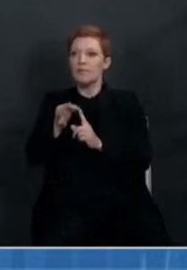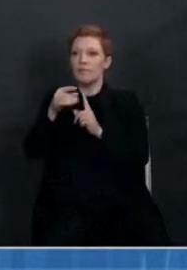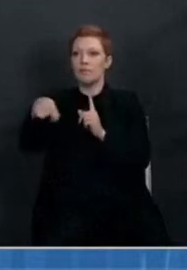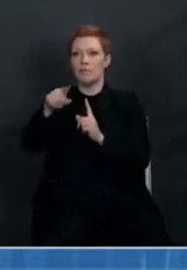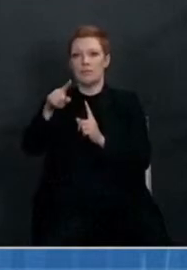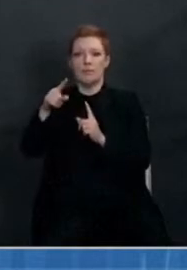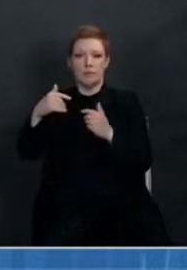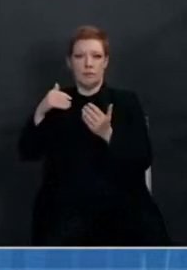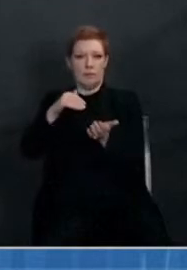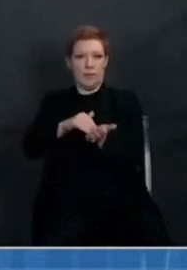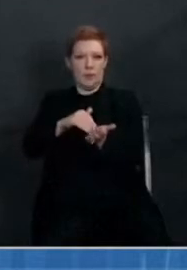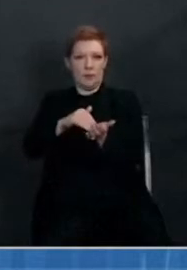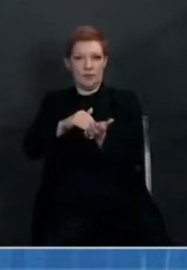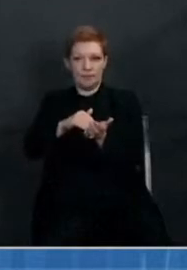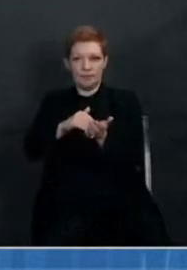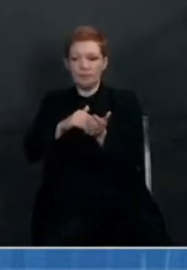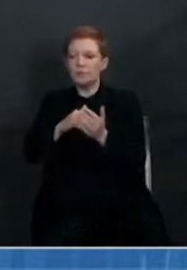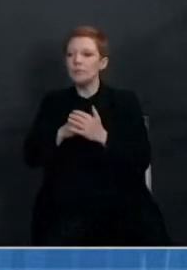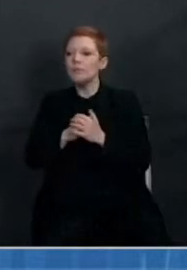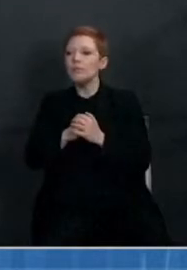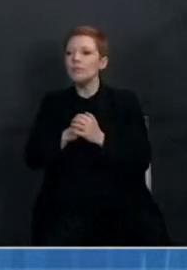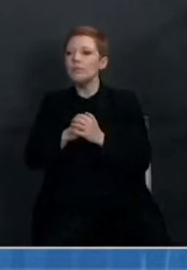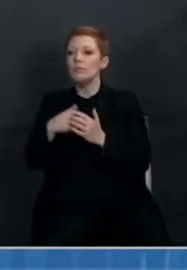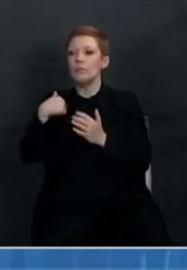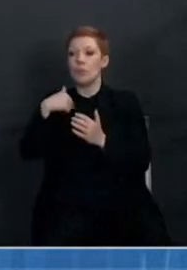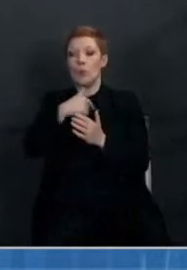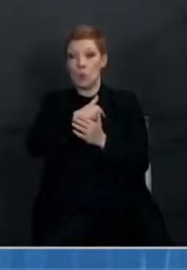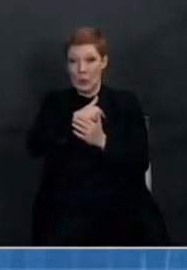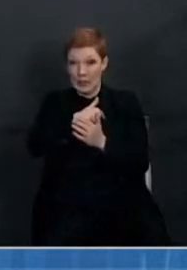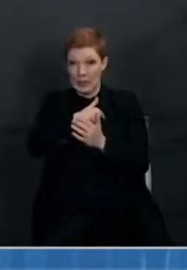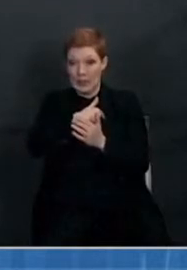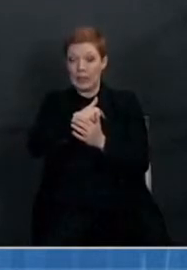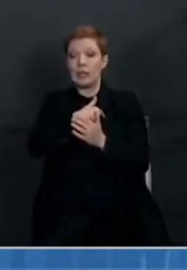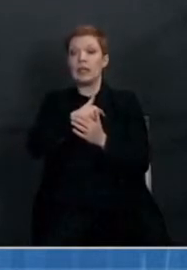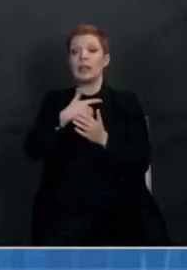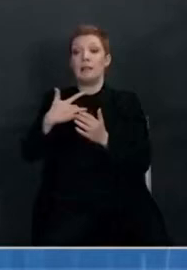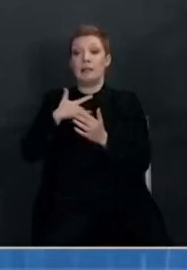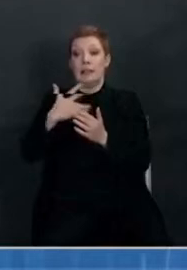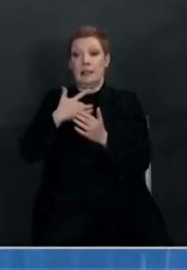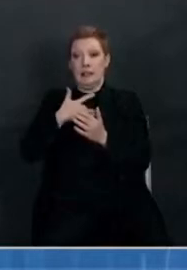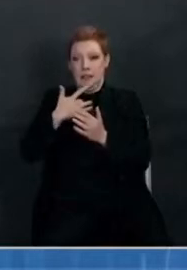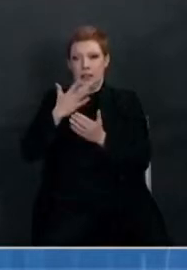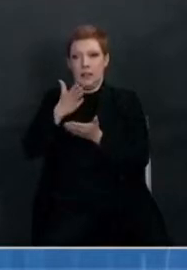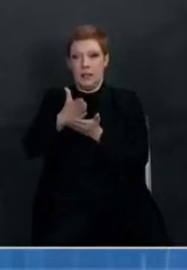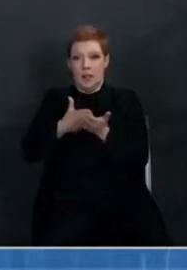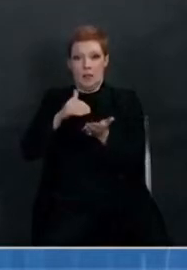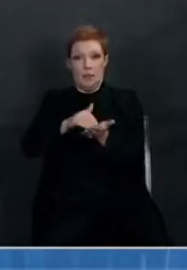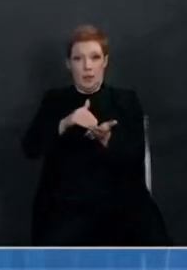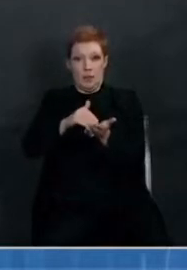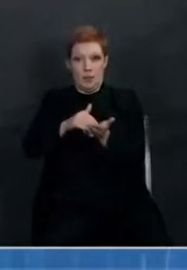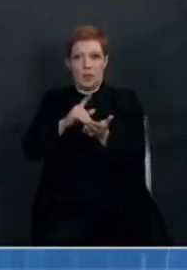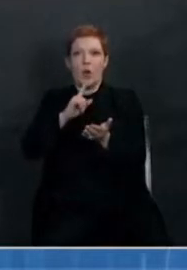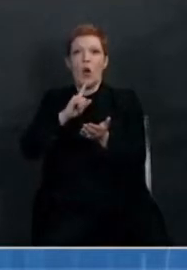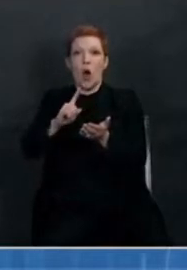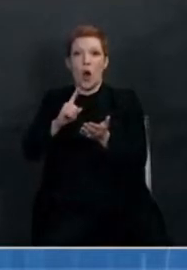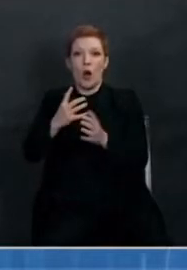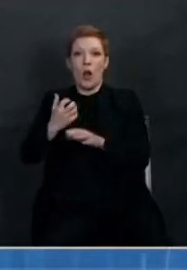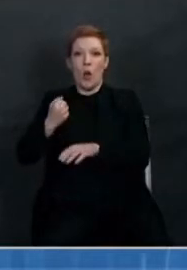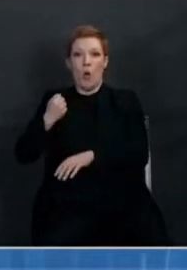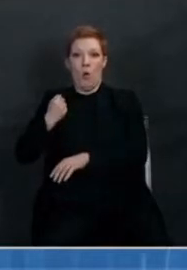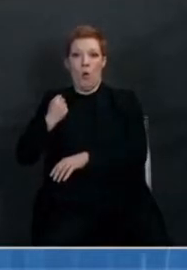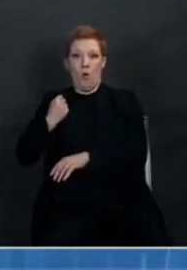healthcare providers are regularly holding back doses that are intended as first doses